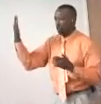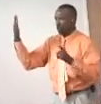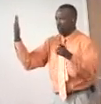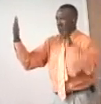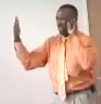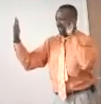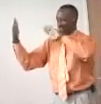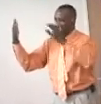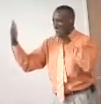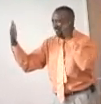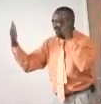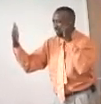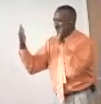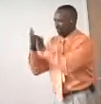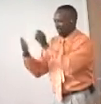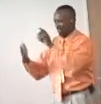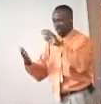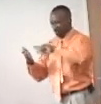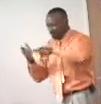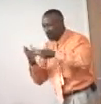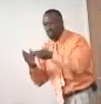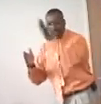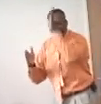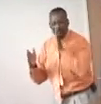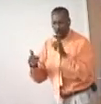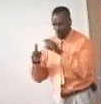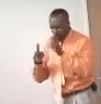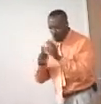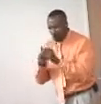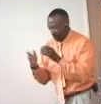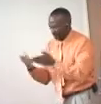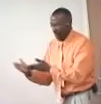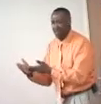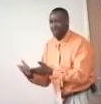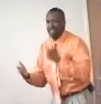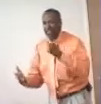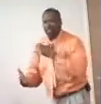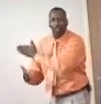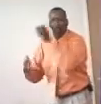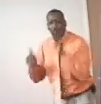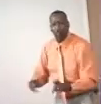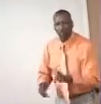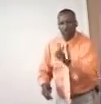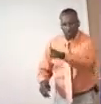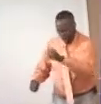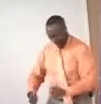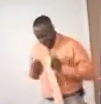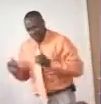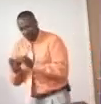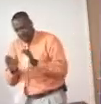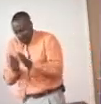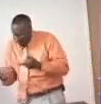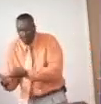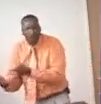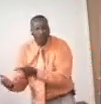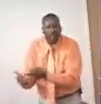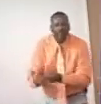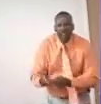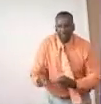you'll never understand the definition of God's word. Come on, tell somebody, you got to live it.